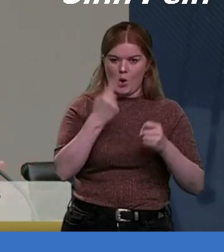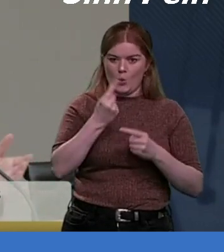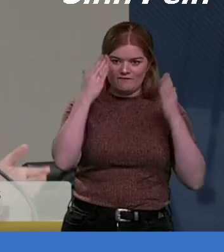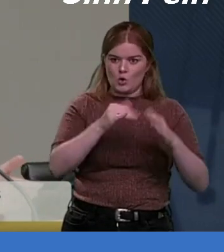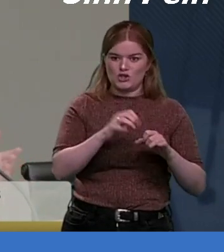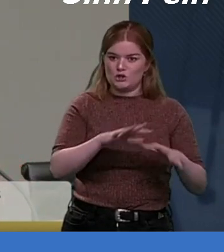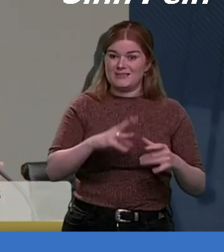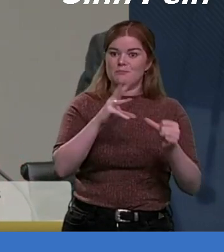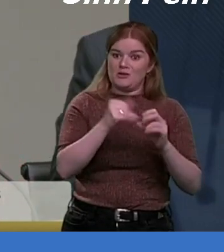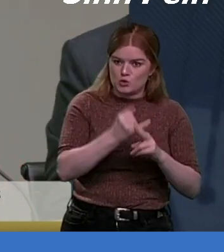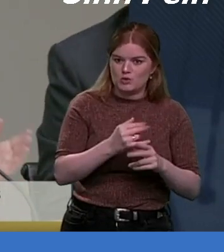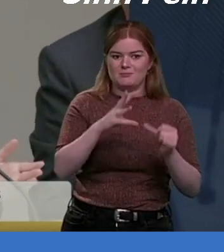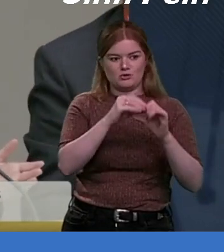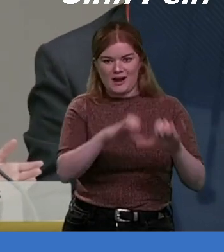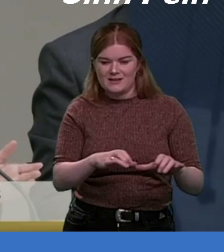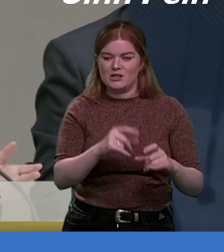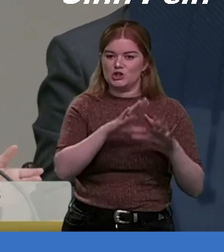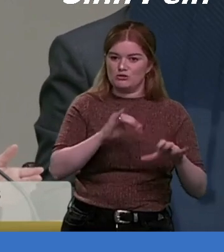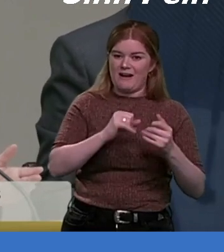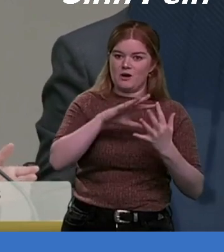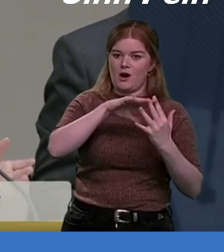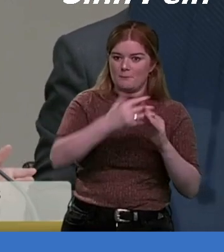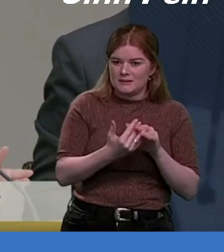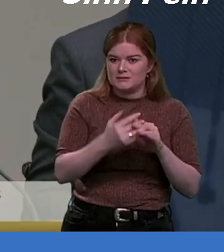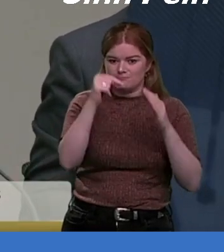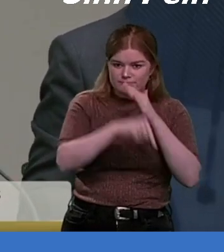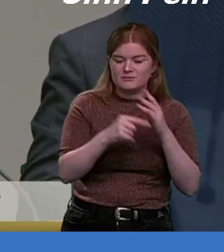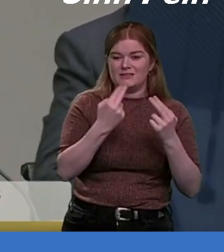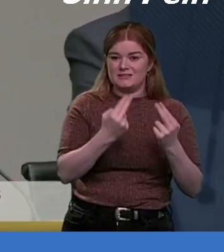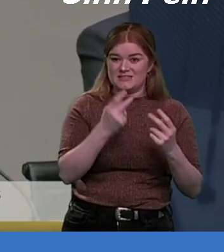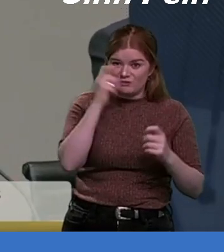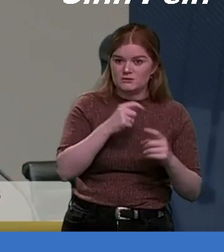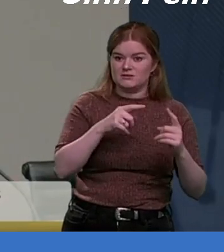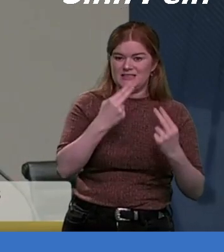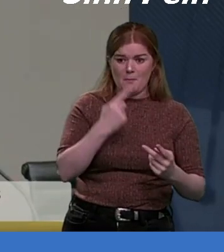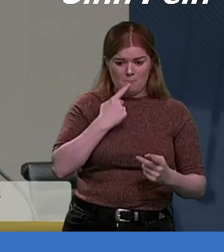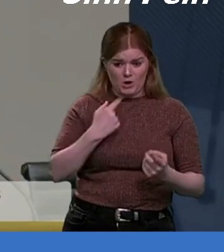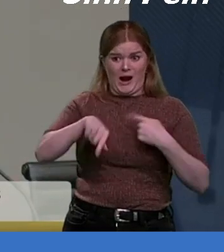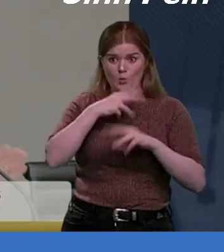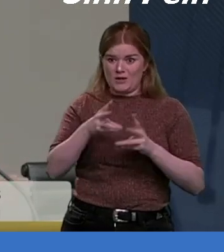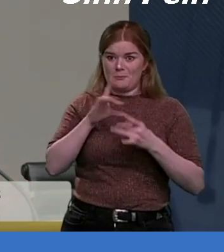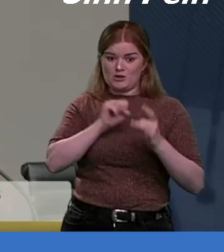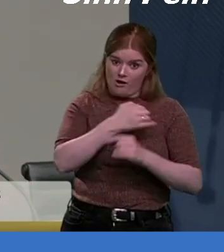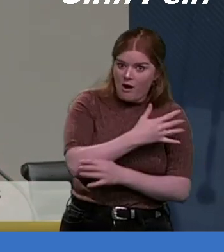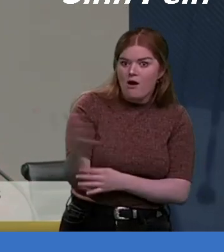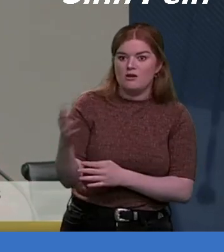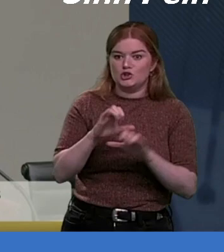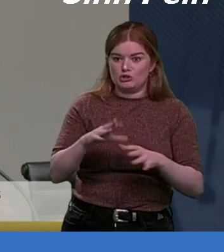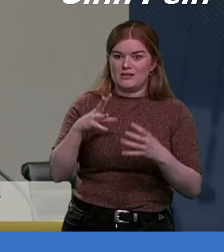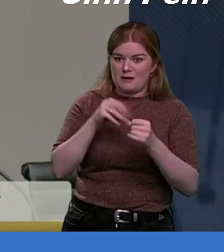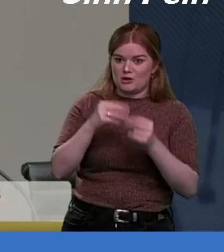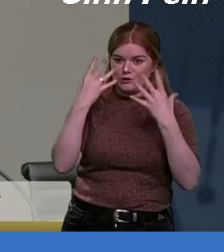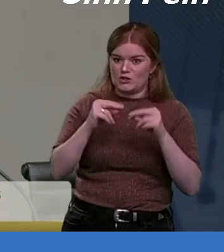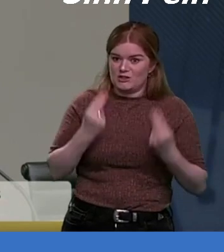just on the children in special schools and special classes, on the children with a more complex need. But actually our work is to ensure that all children with special